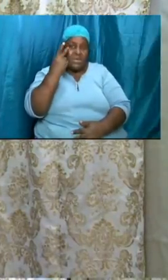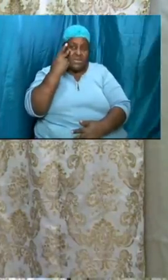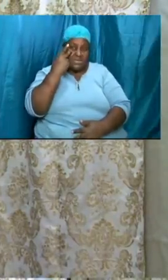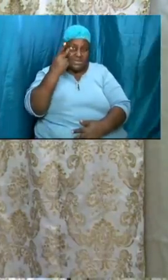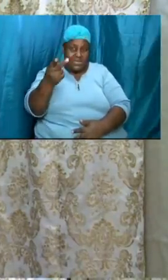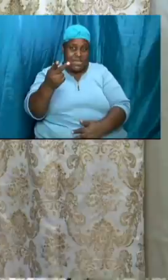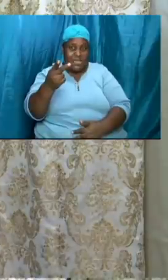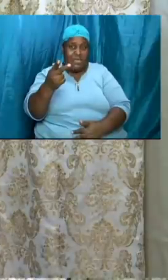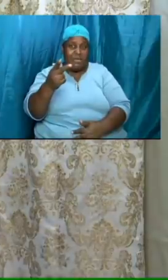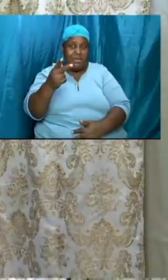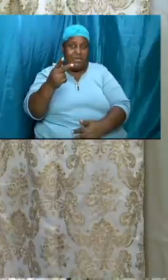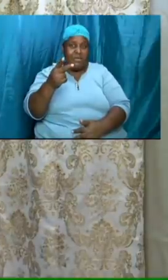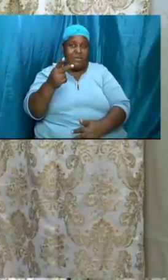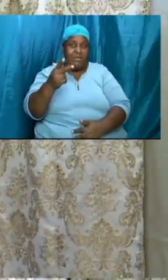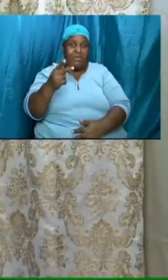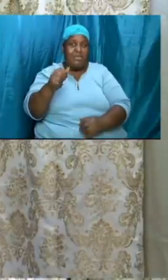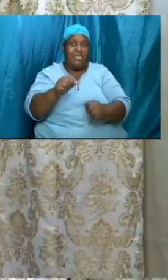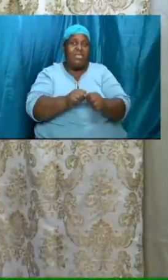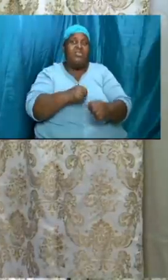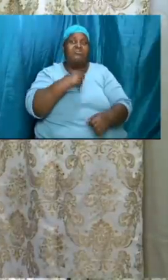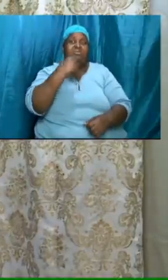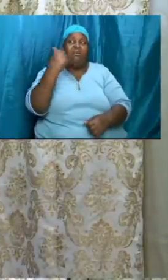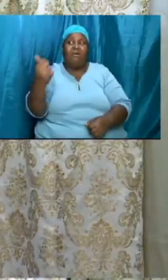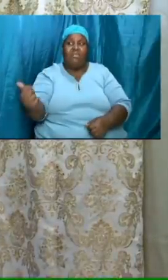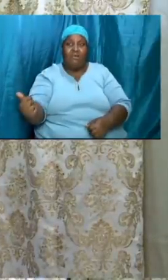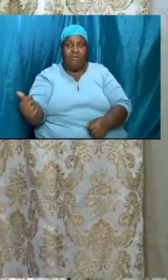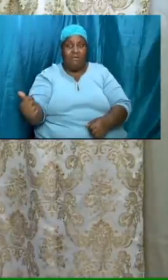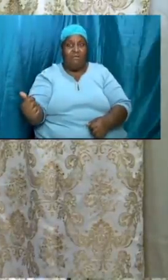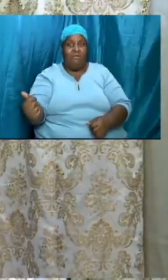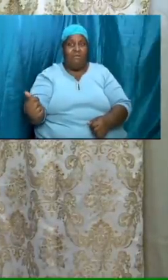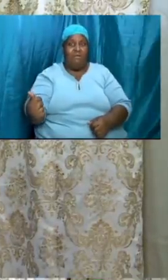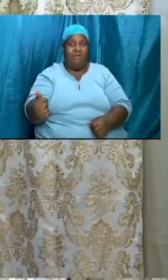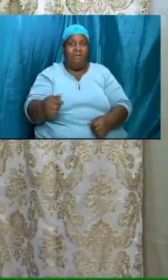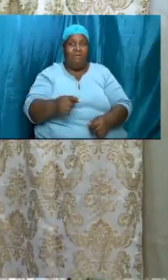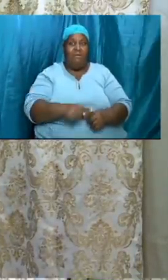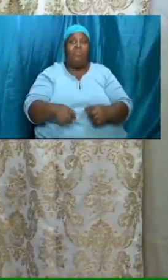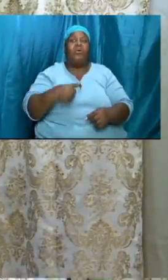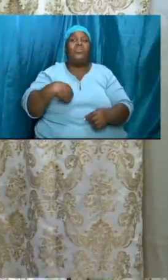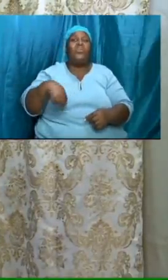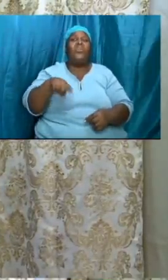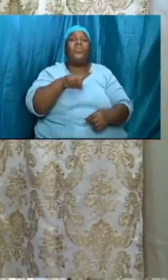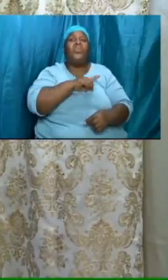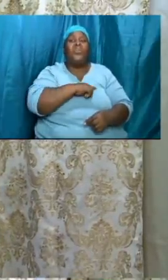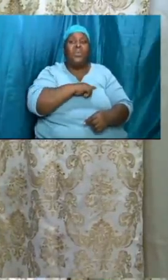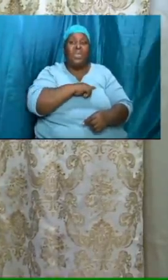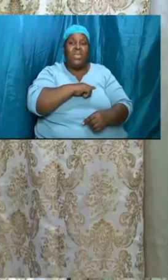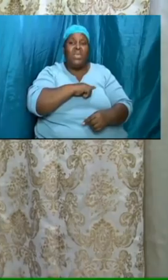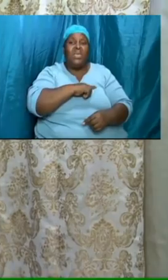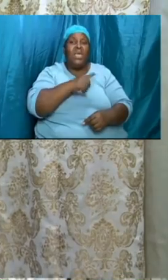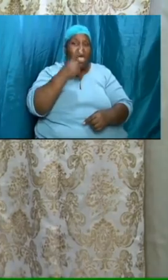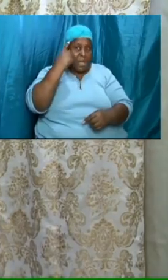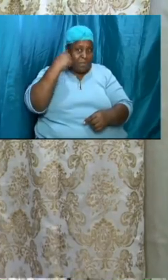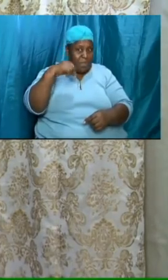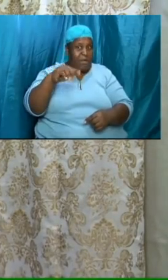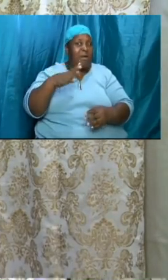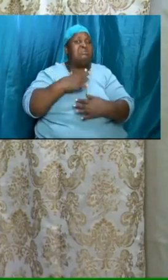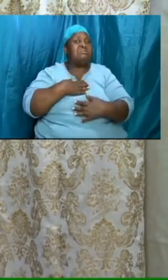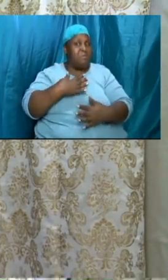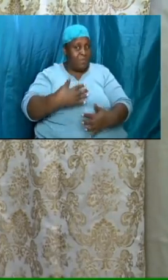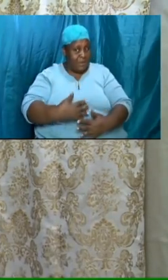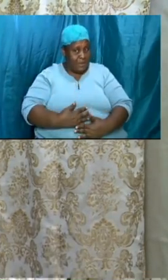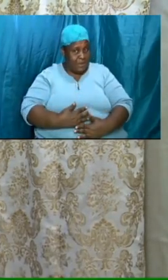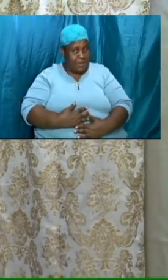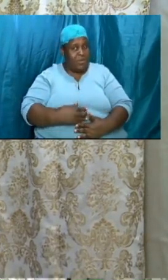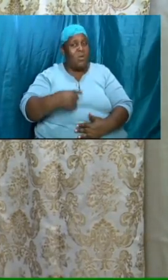know each other but we because it is a body yes